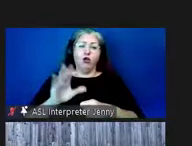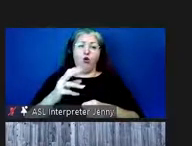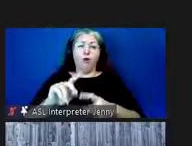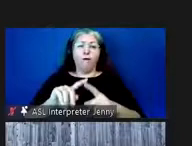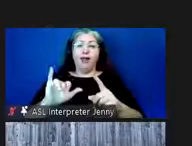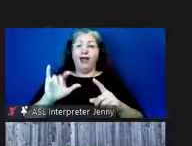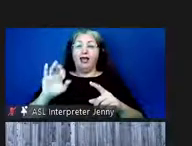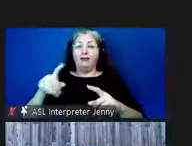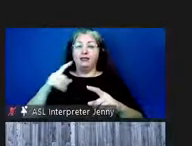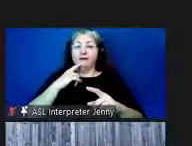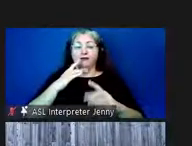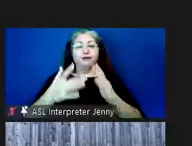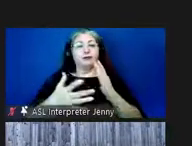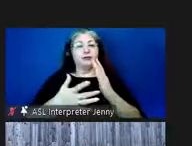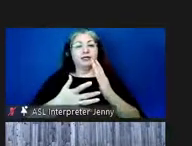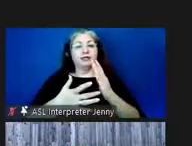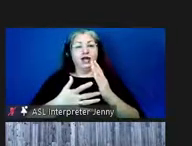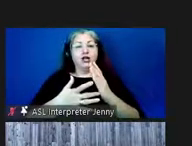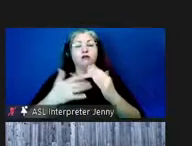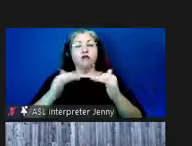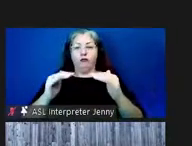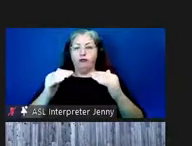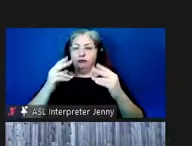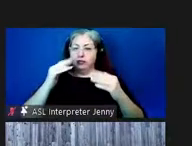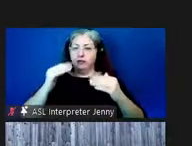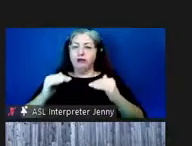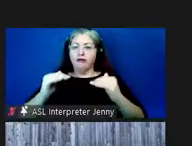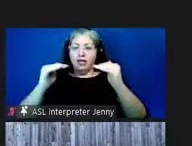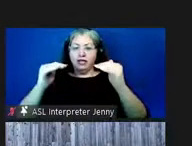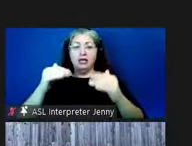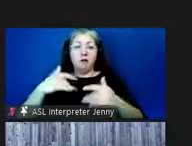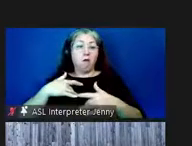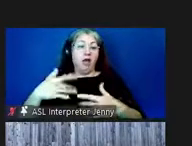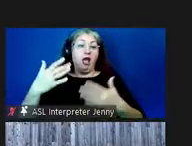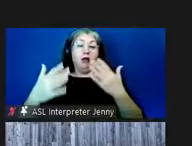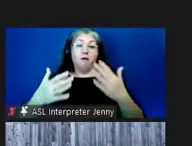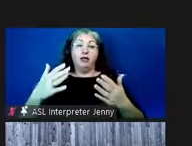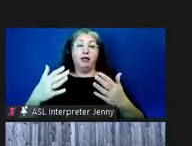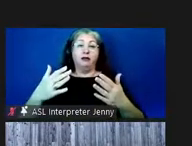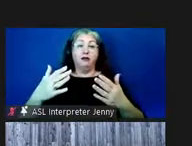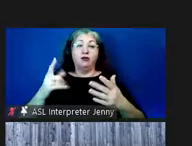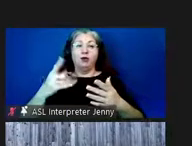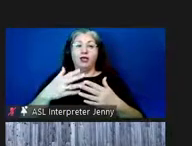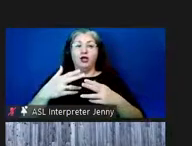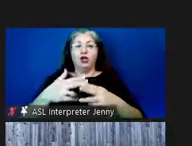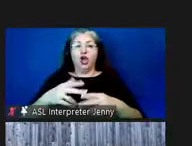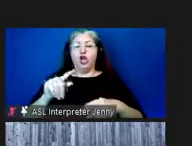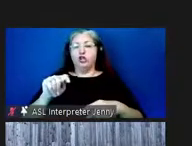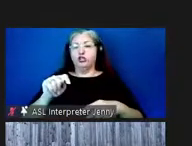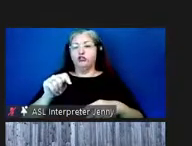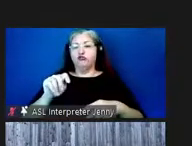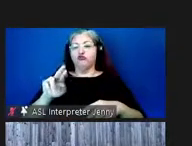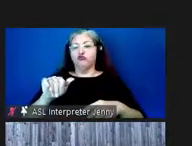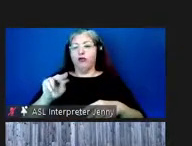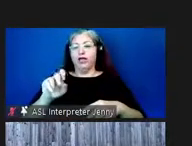caleb said technology has advanced um and it's very likely that there's this thing called transfer learning which is actually a very deep concept